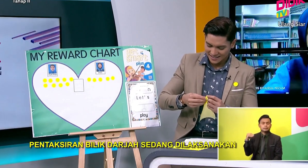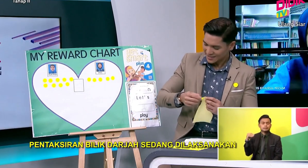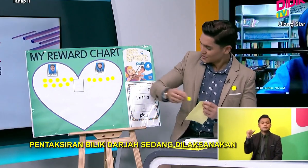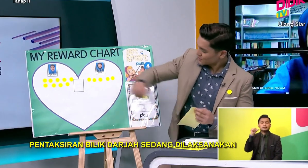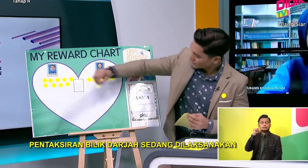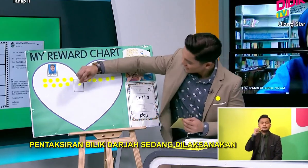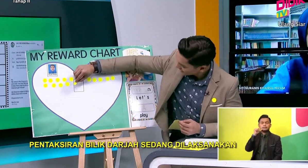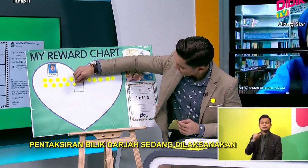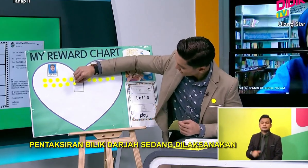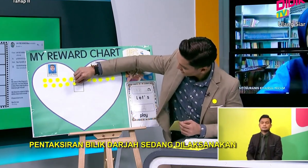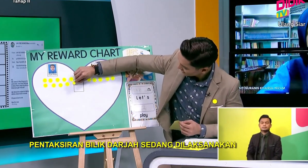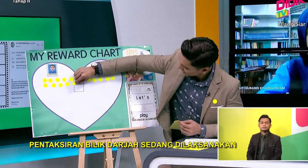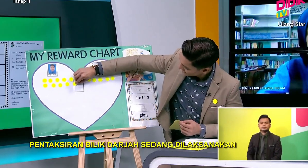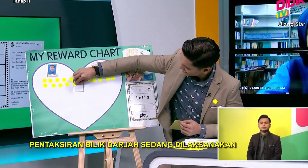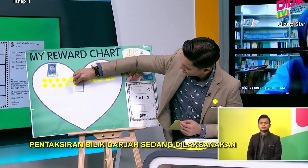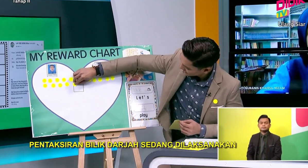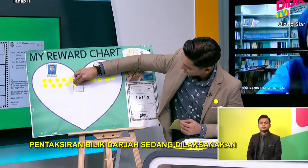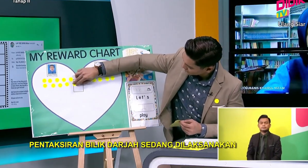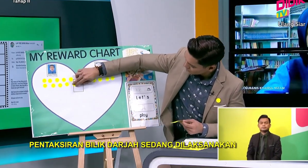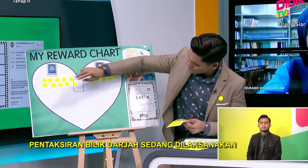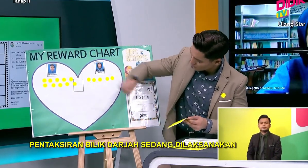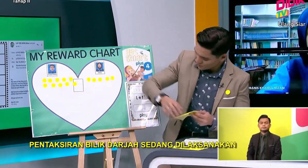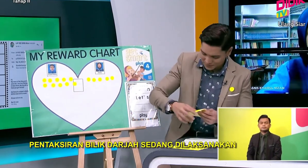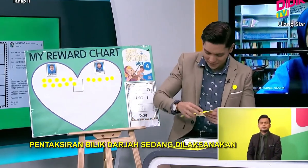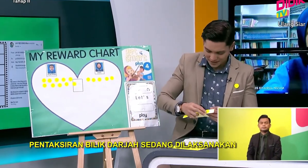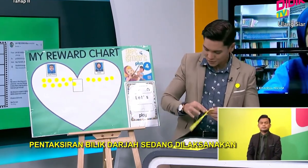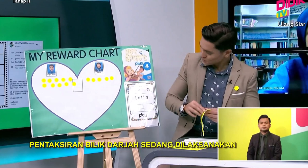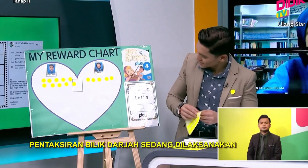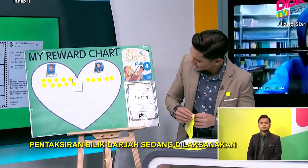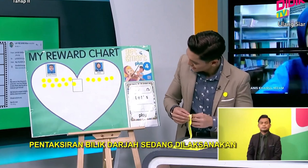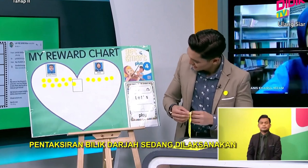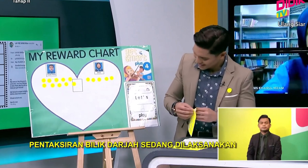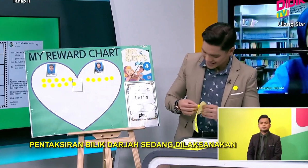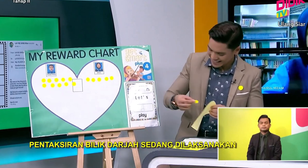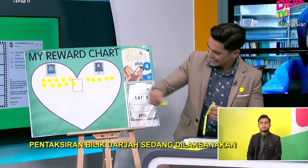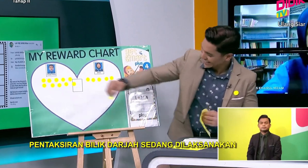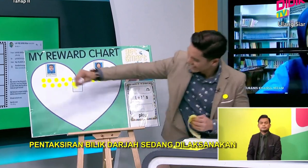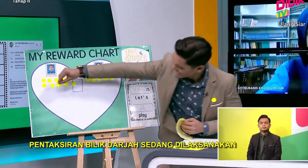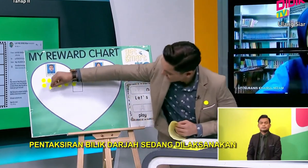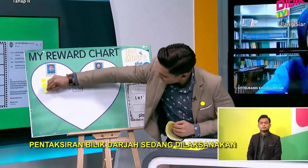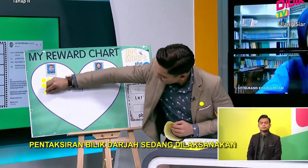And three. Okay, two more for Ping Ping. Oops. Oops.